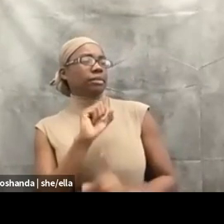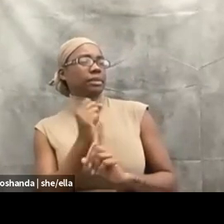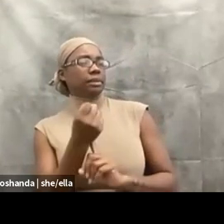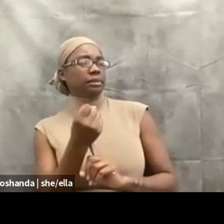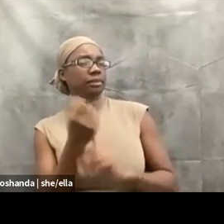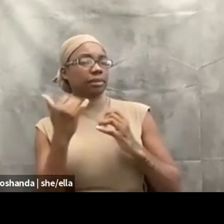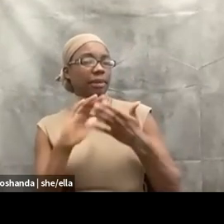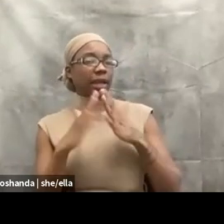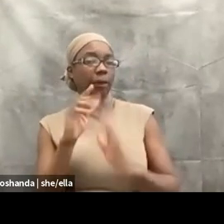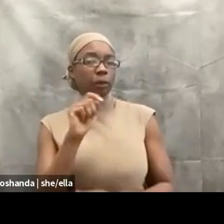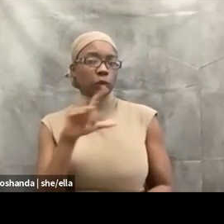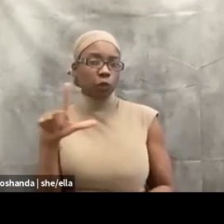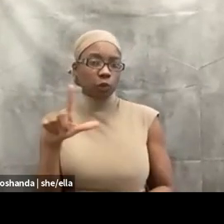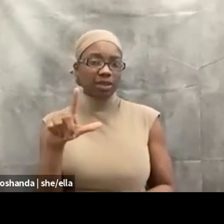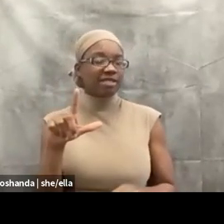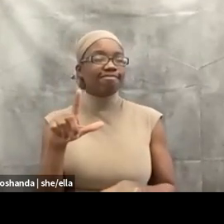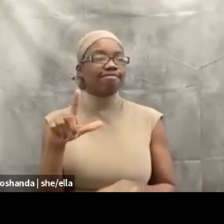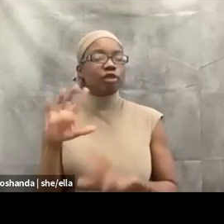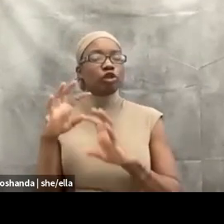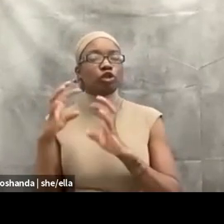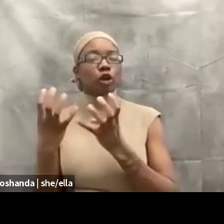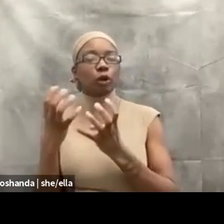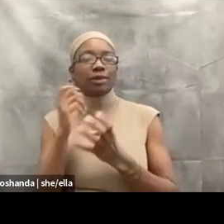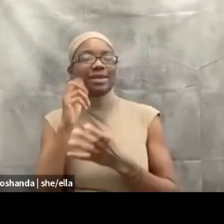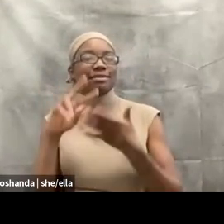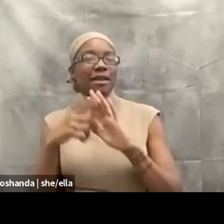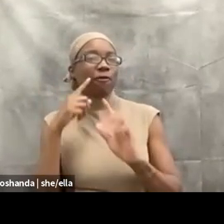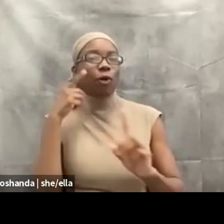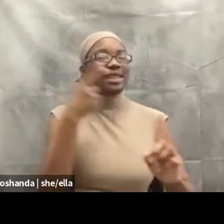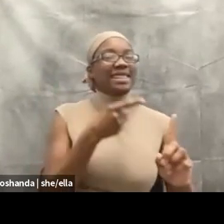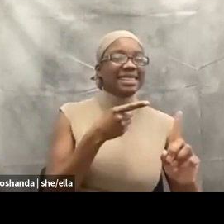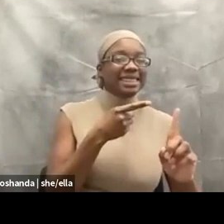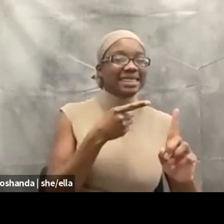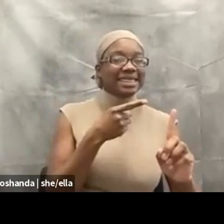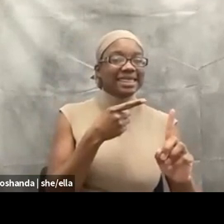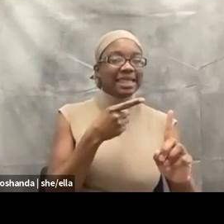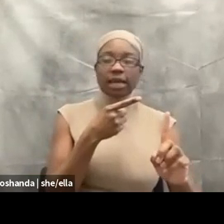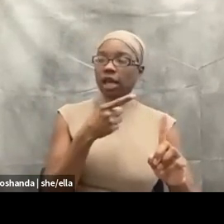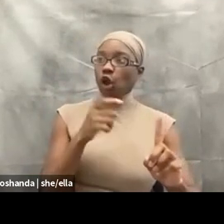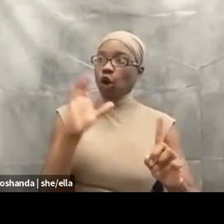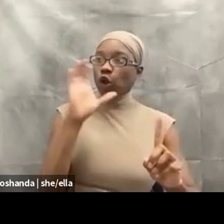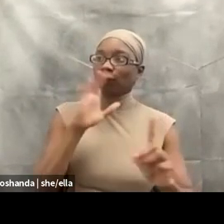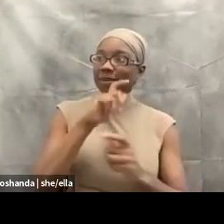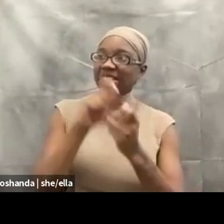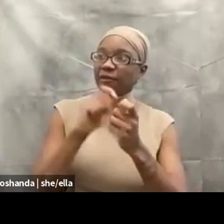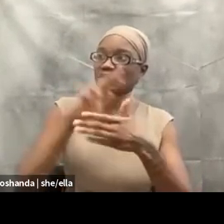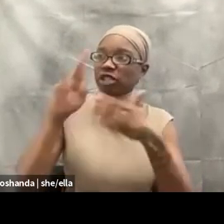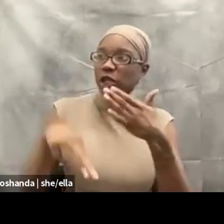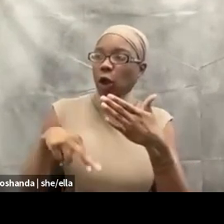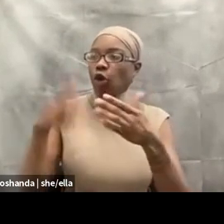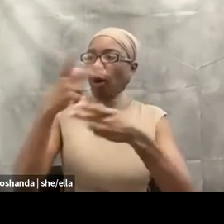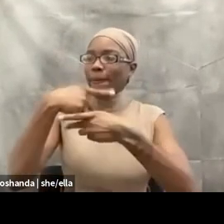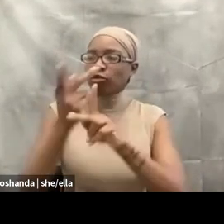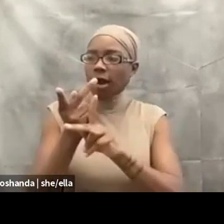that that's not what it was meant for. It wasn't meant for this, like the end, the means to an end or the product, or like,